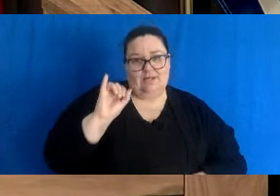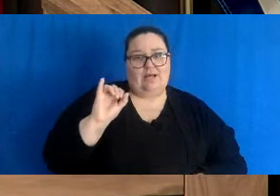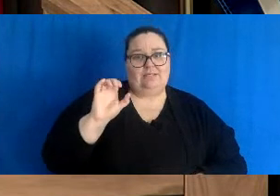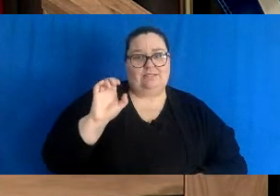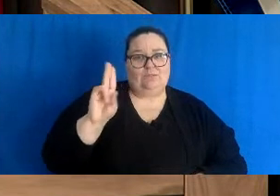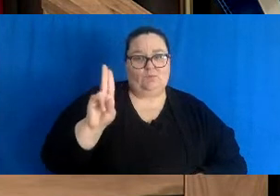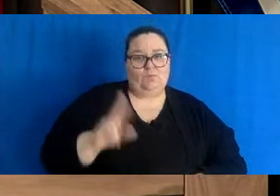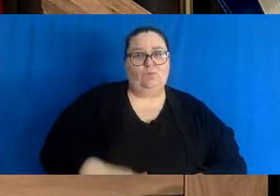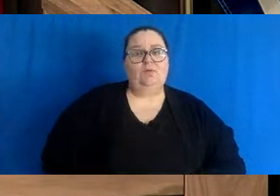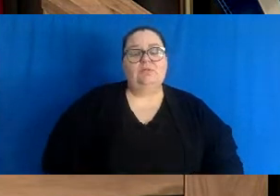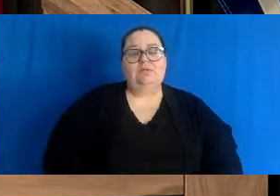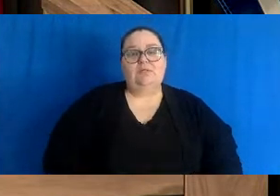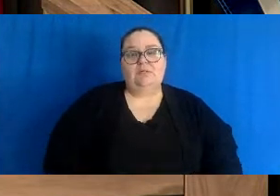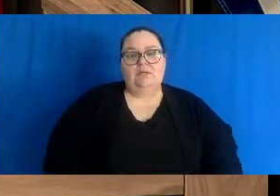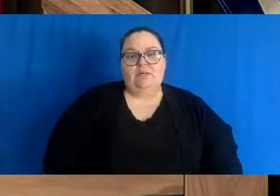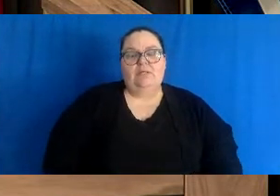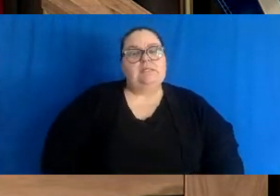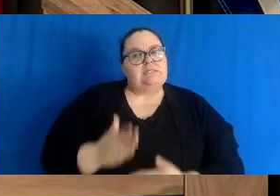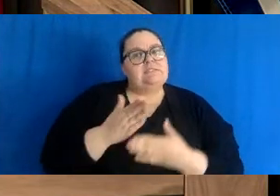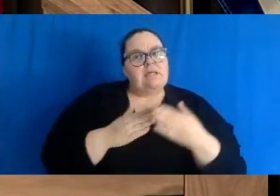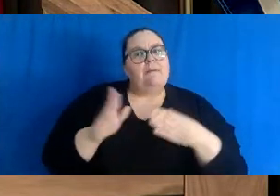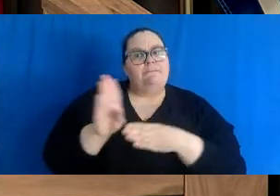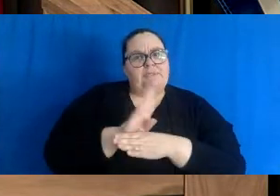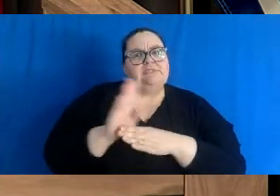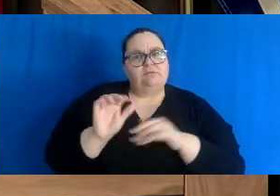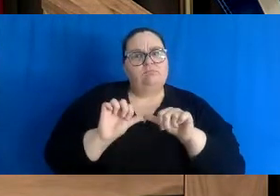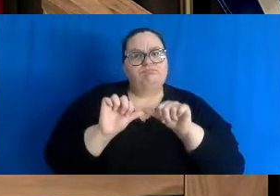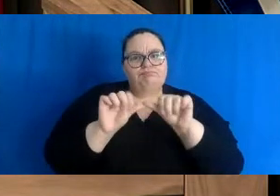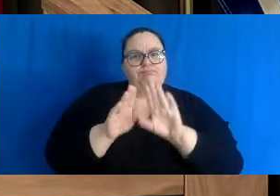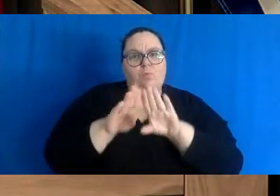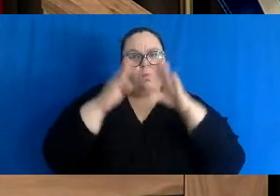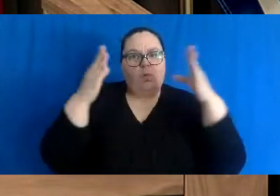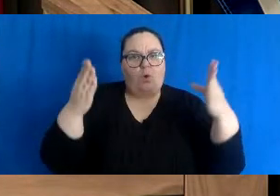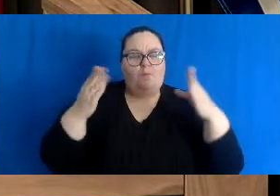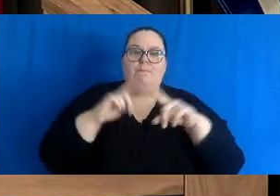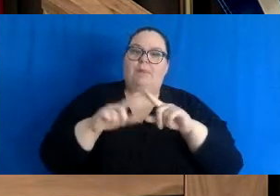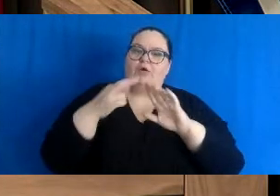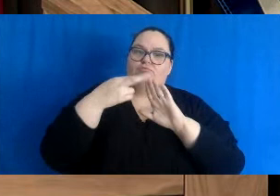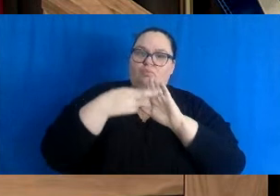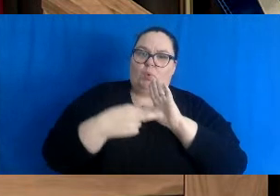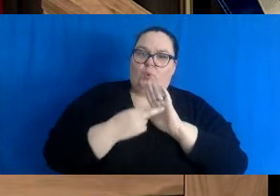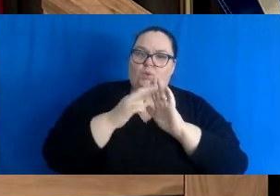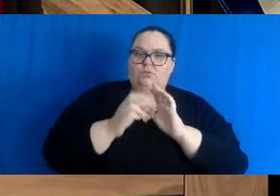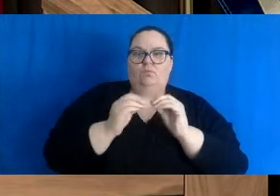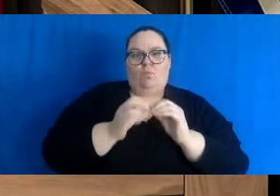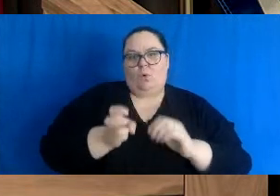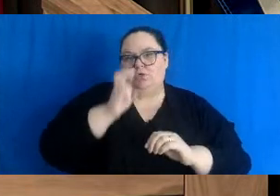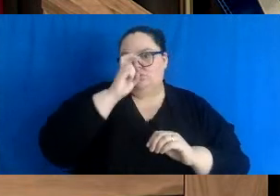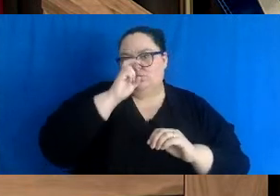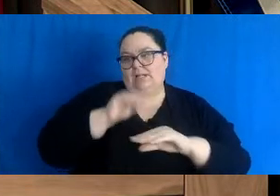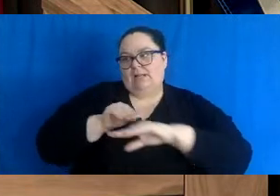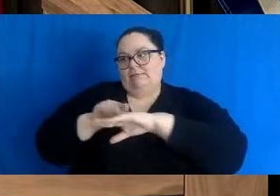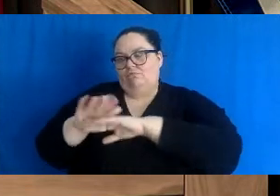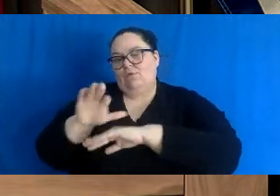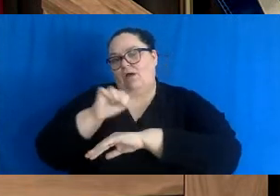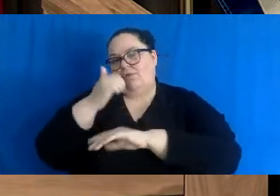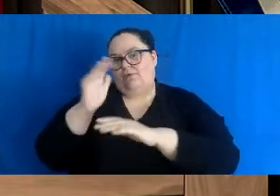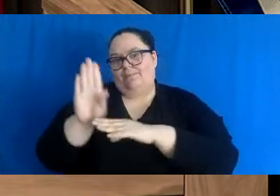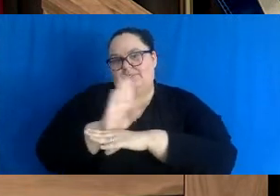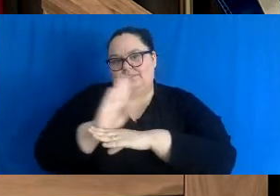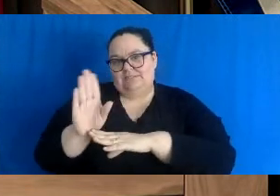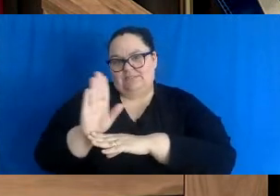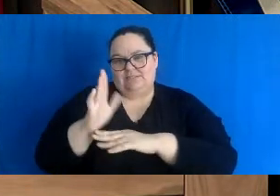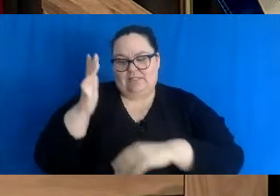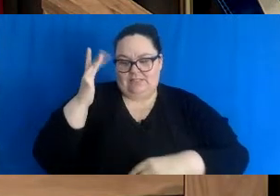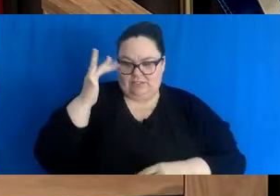While some businesses will be able to continue to operate, the increased restrictions will greatly impact others. That is why we're